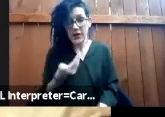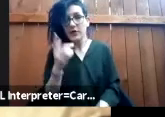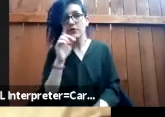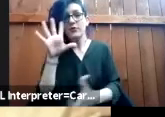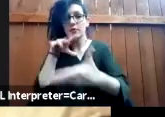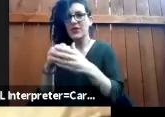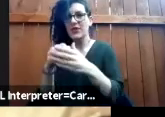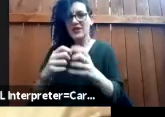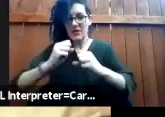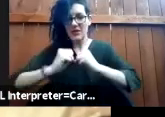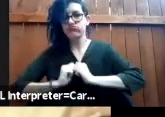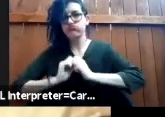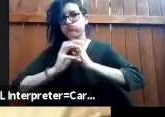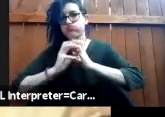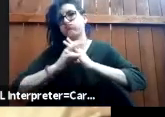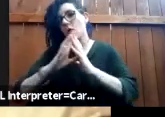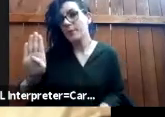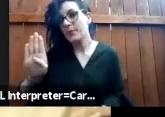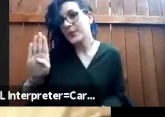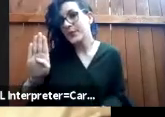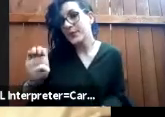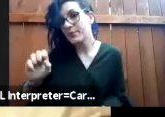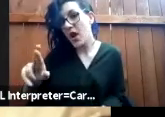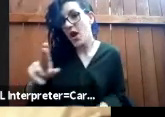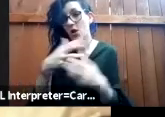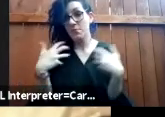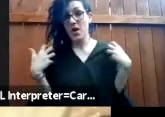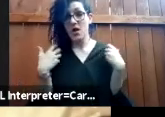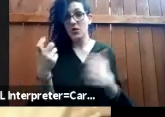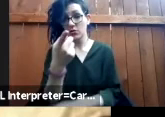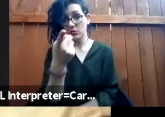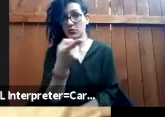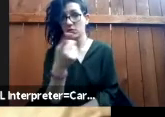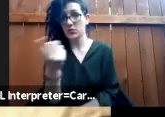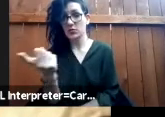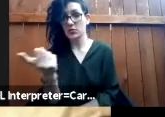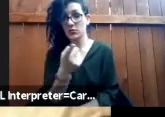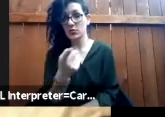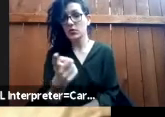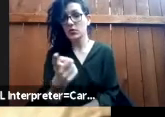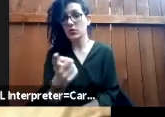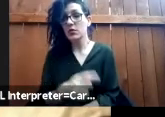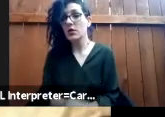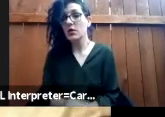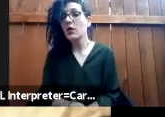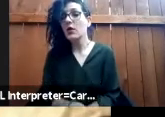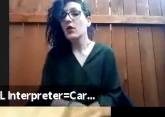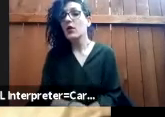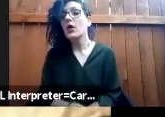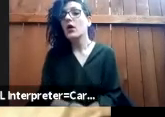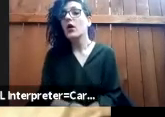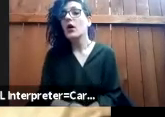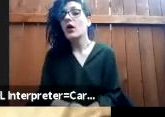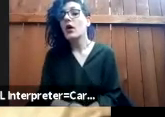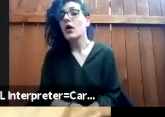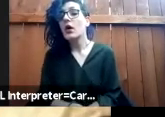that we used for the action and this bear was like a bear that we like all all of the youth organizers and some of the high school